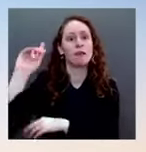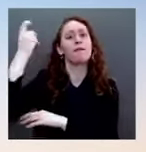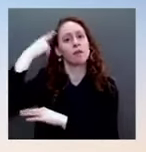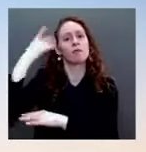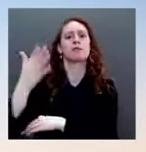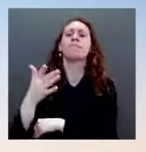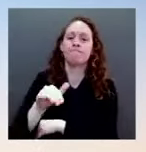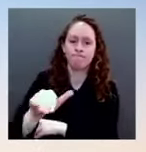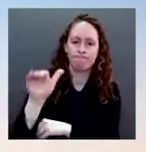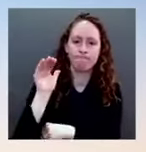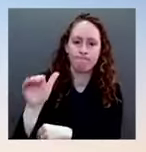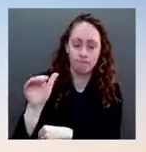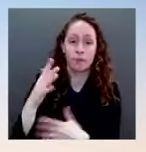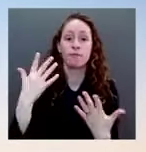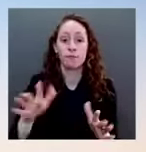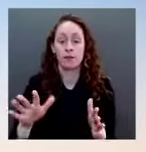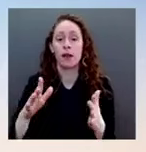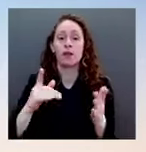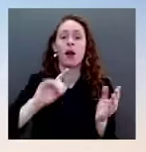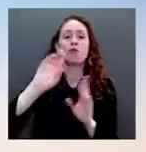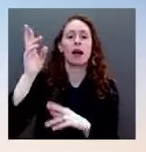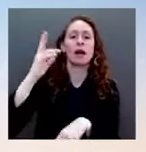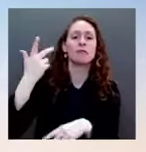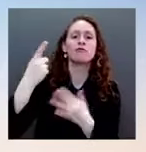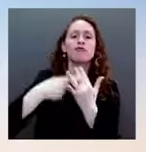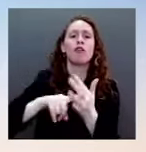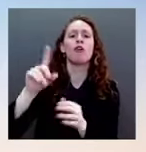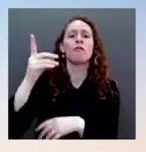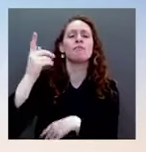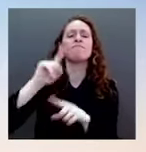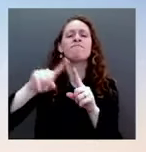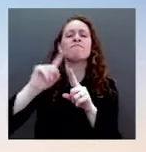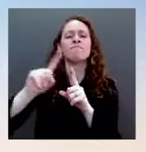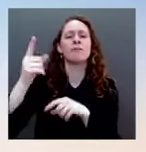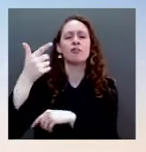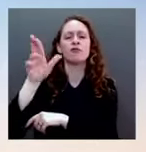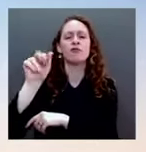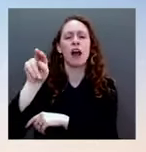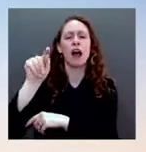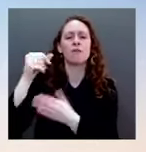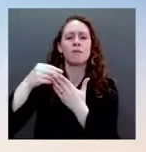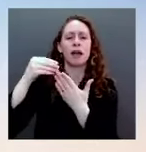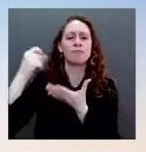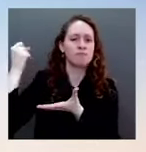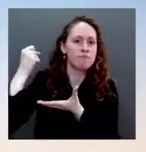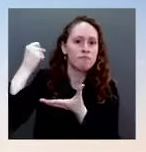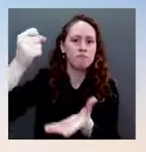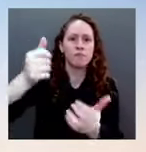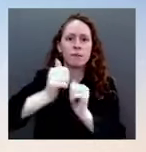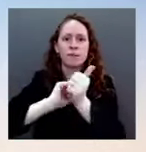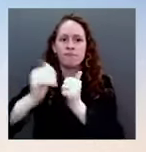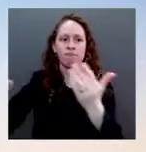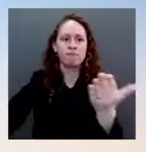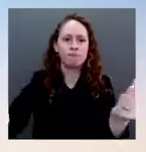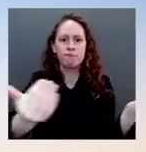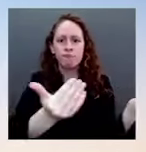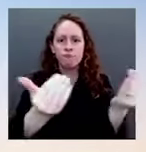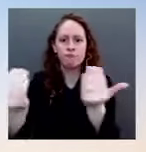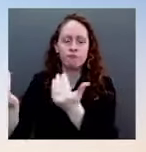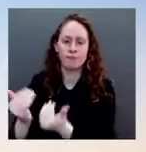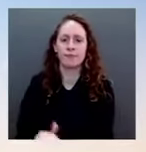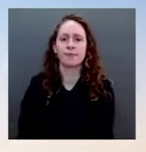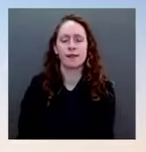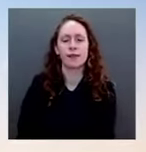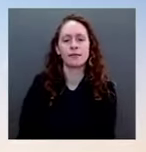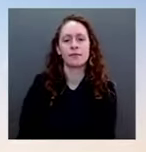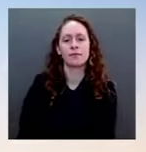time to set up. My expectation is there's some projects that you'll see people turn the dirt on indefinitely the spring or the fall. Which ones they are,